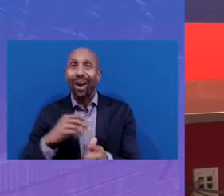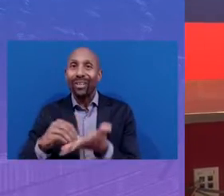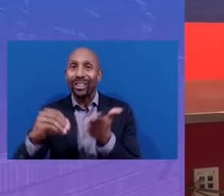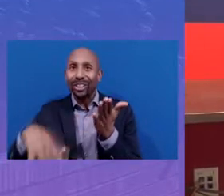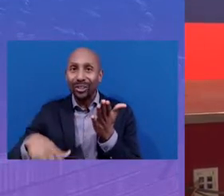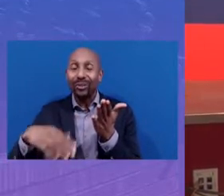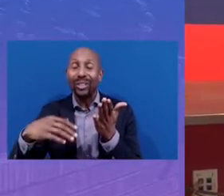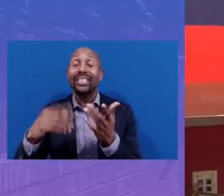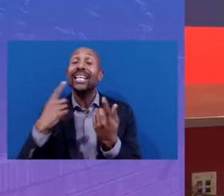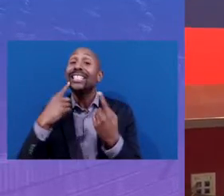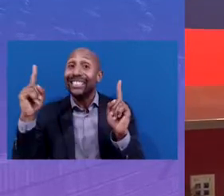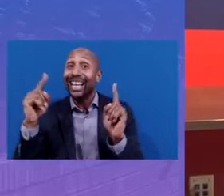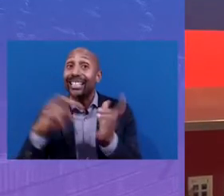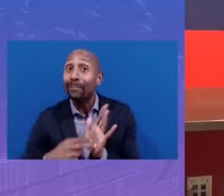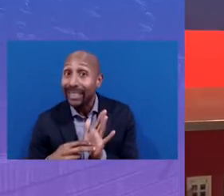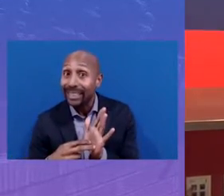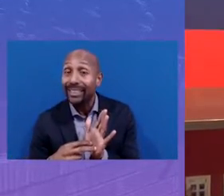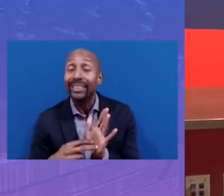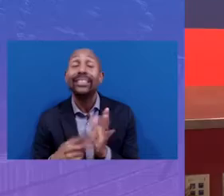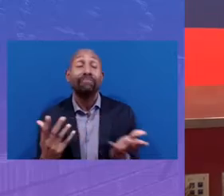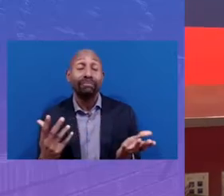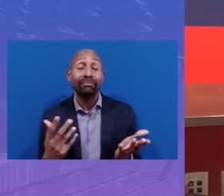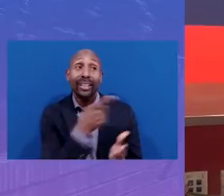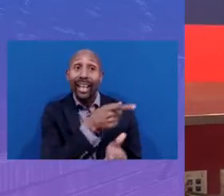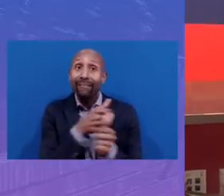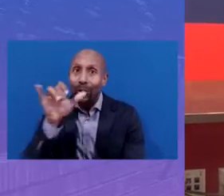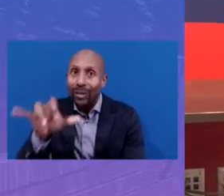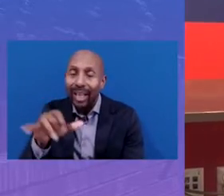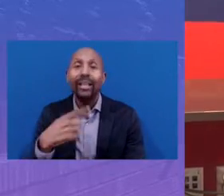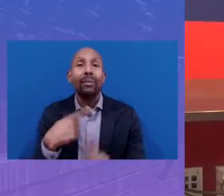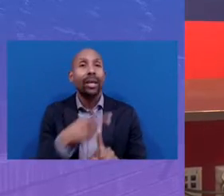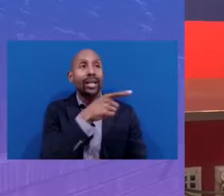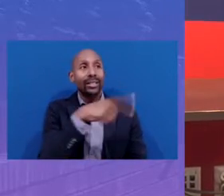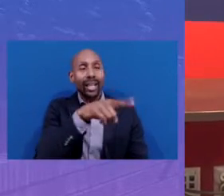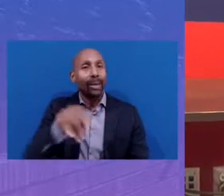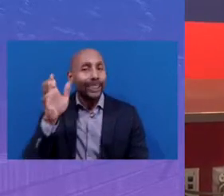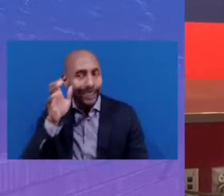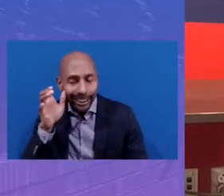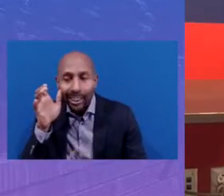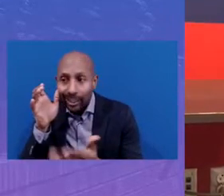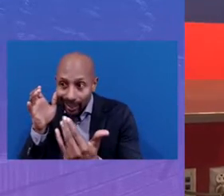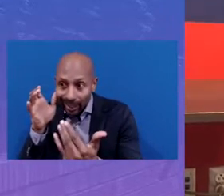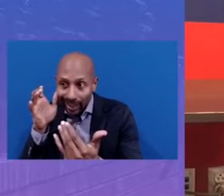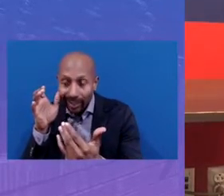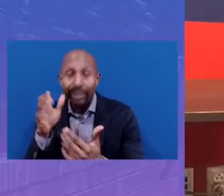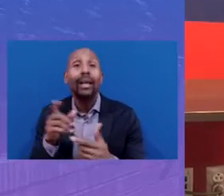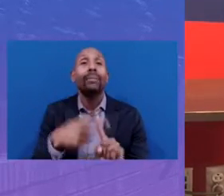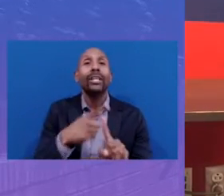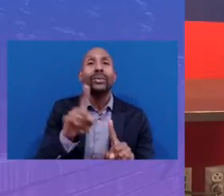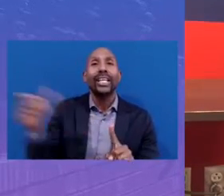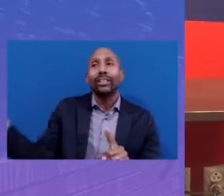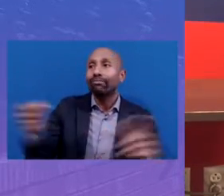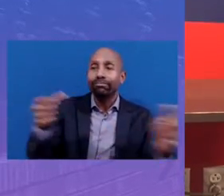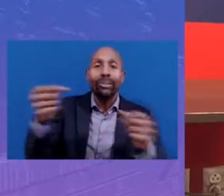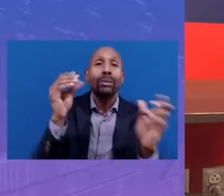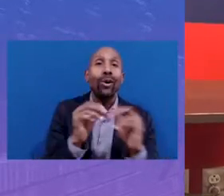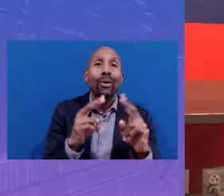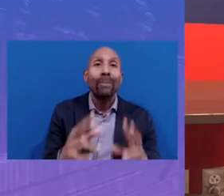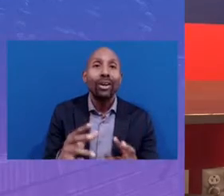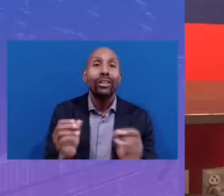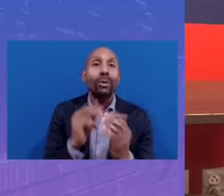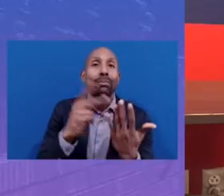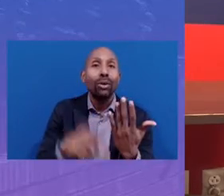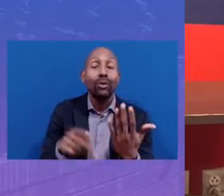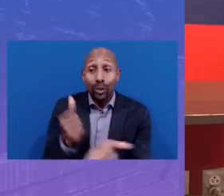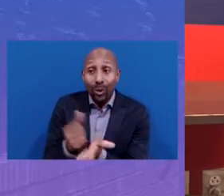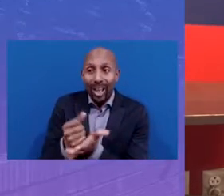reasons of success and wanting to be successful. And that's also listening to our students if we need to add more partners or bring in more programs that would